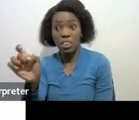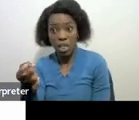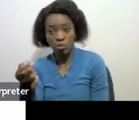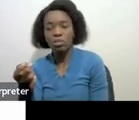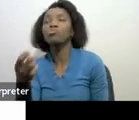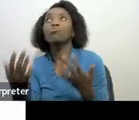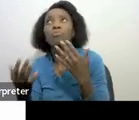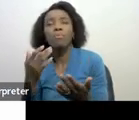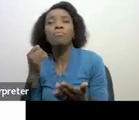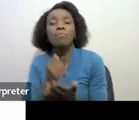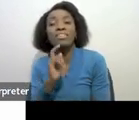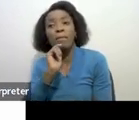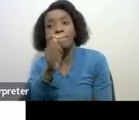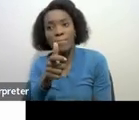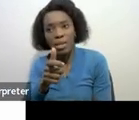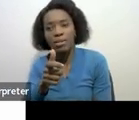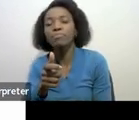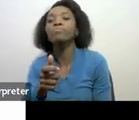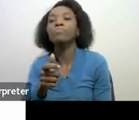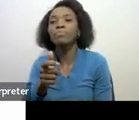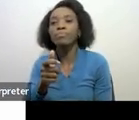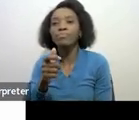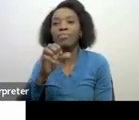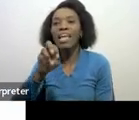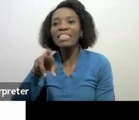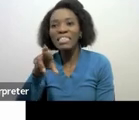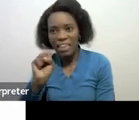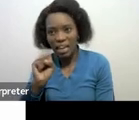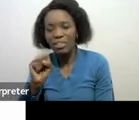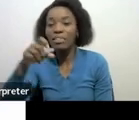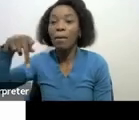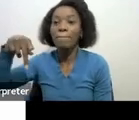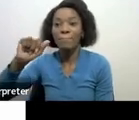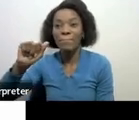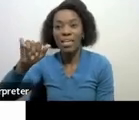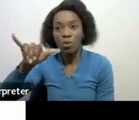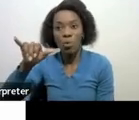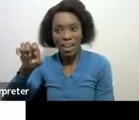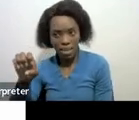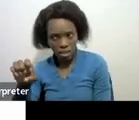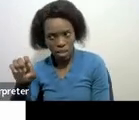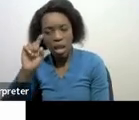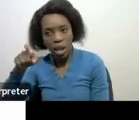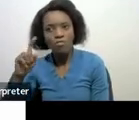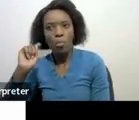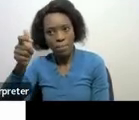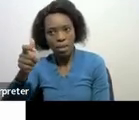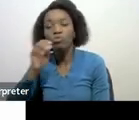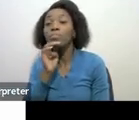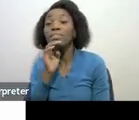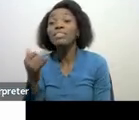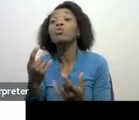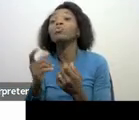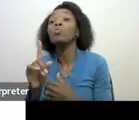over the undeducted PASU N or the PASU N which was not withheld so now what will happen is that with the